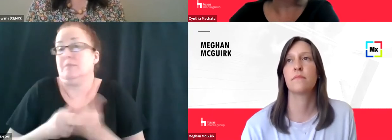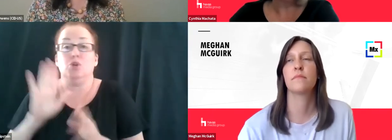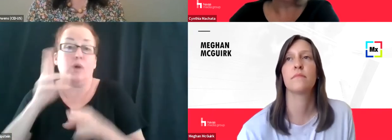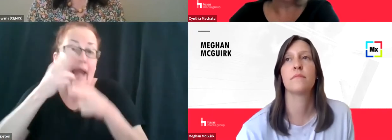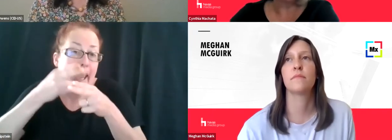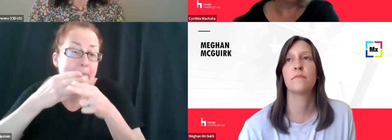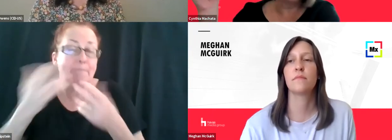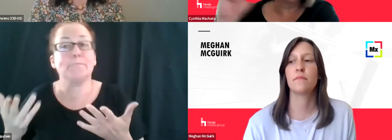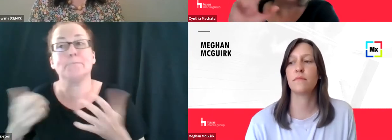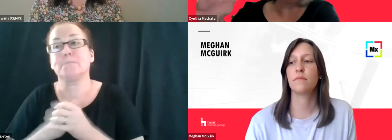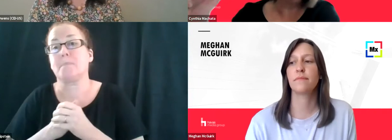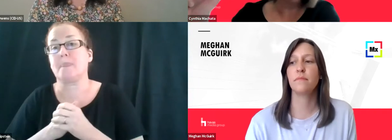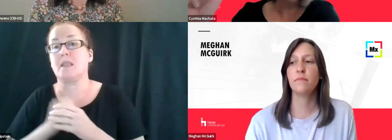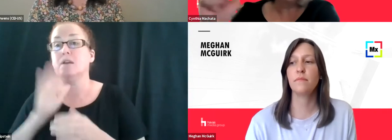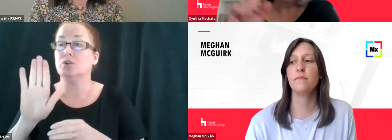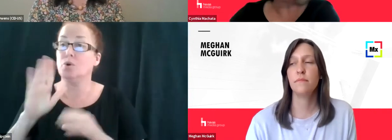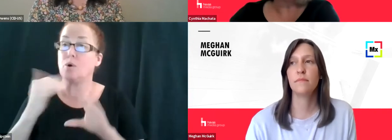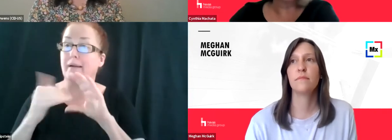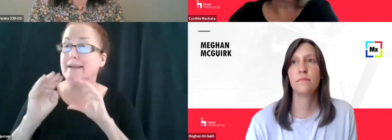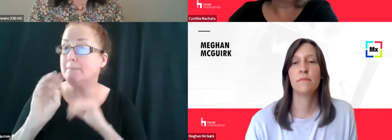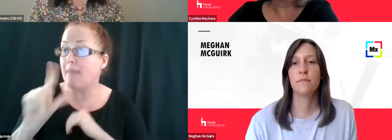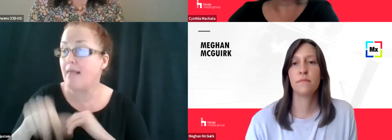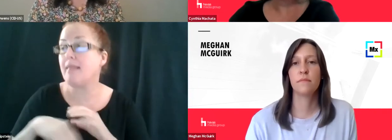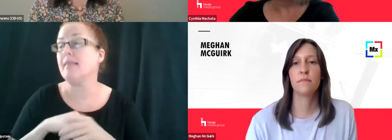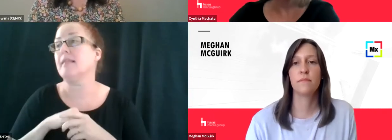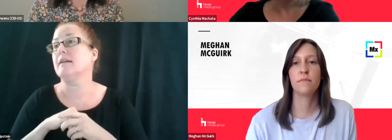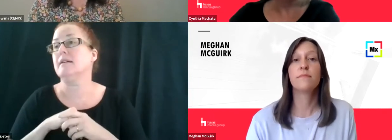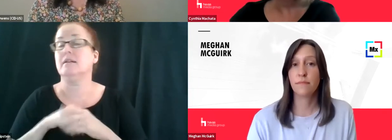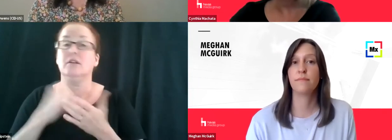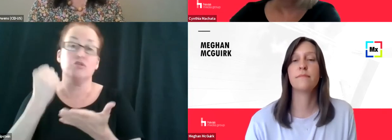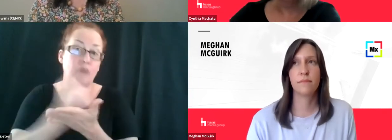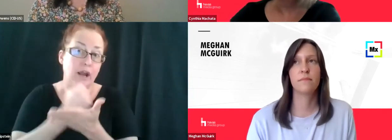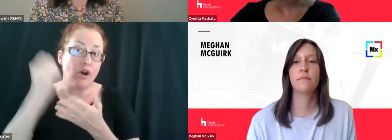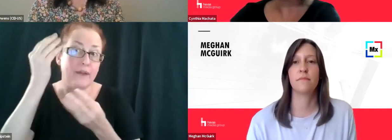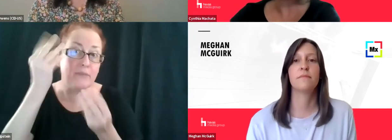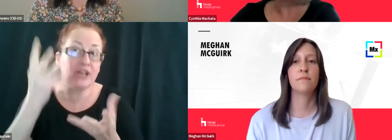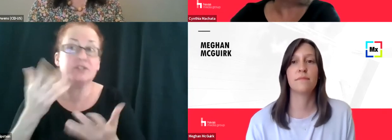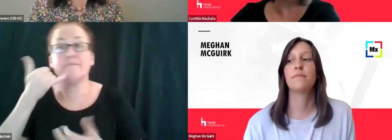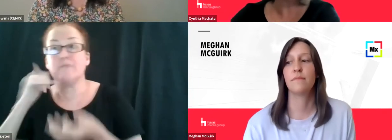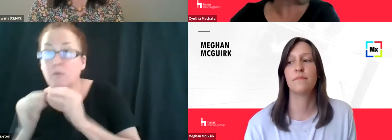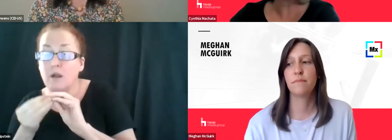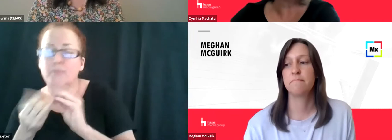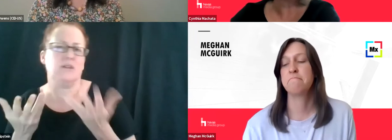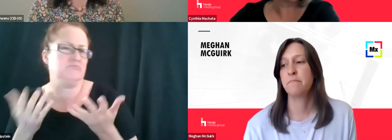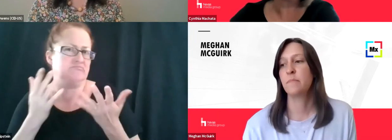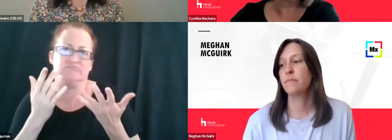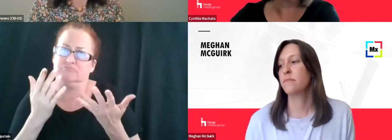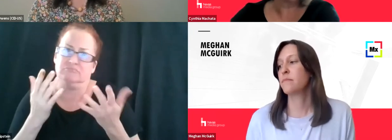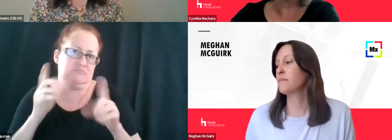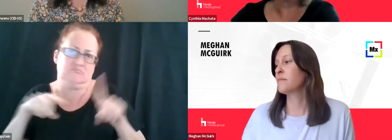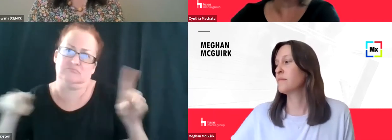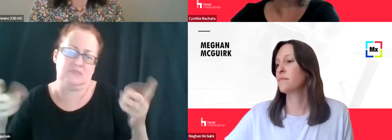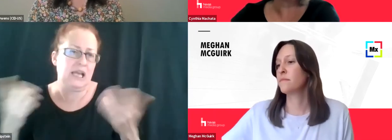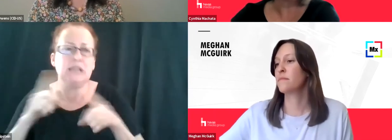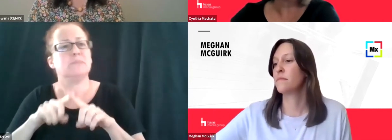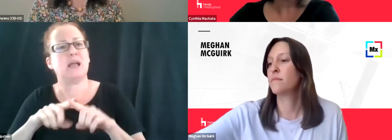um, uh, you know, your email, uh, it can be credit card information. It can be your phone, you know, it can be all kinds of different things. depends on,